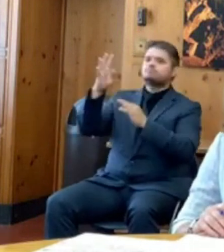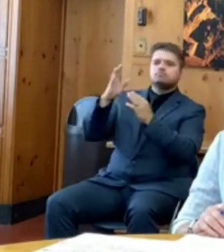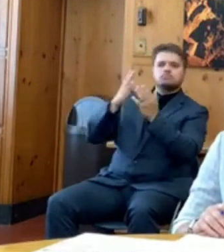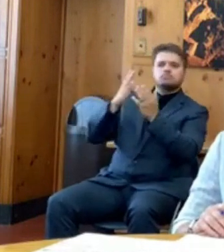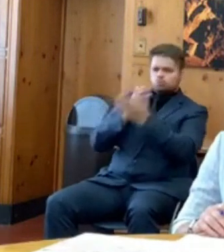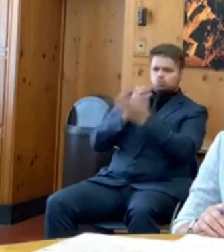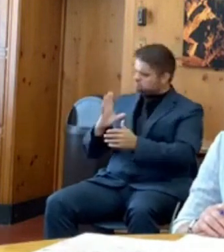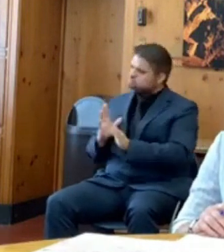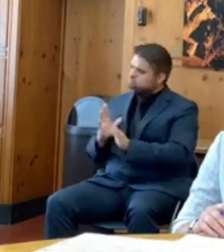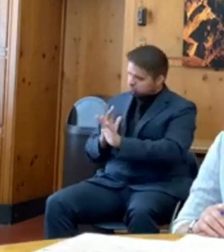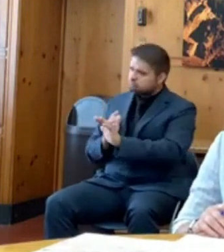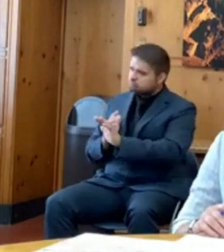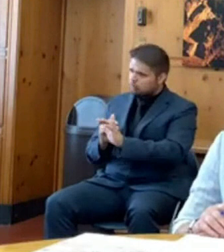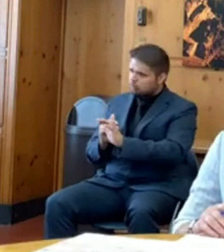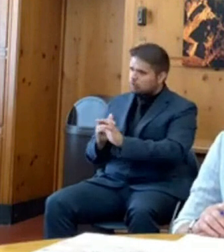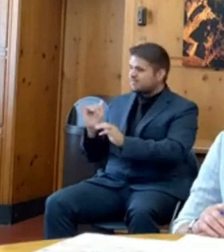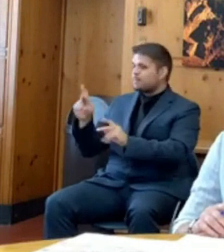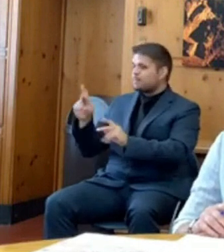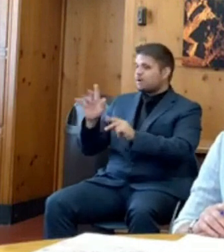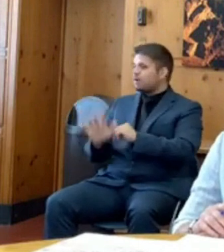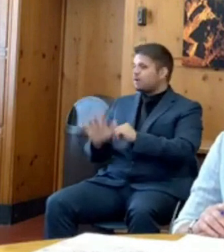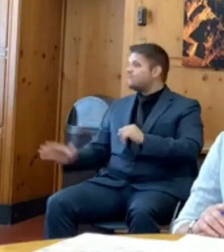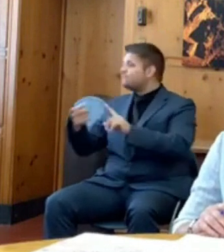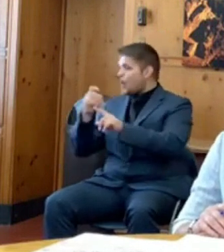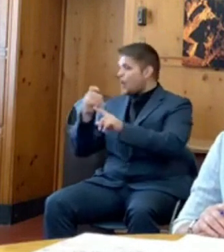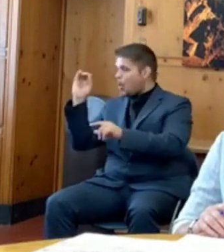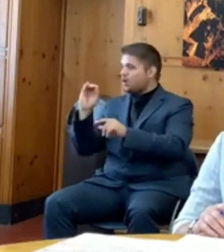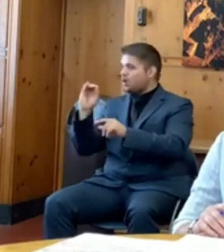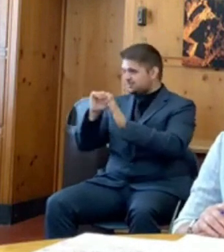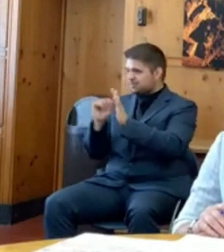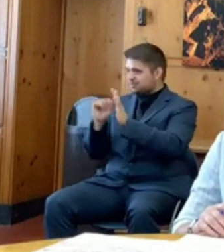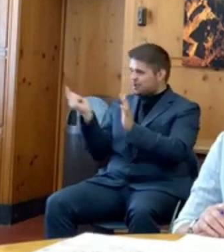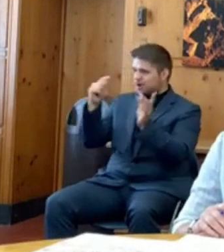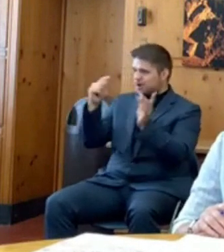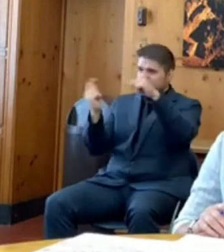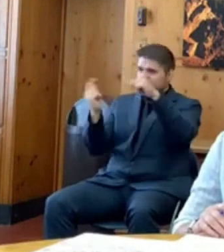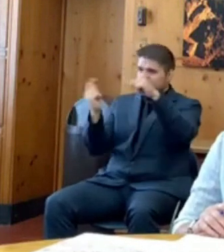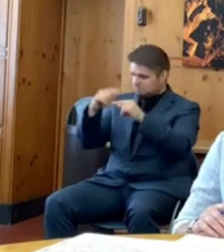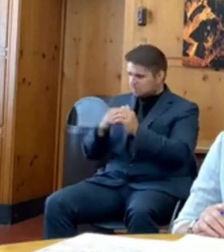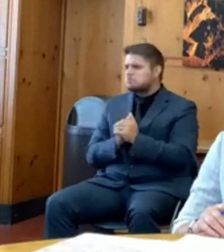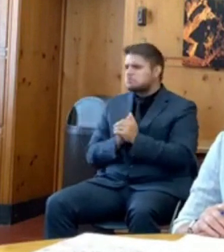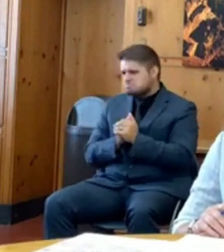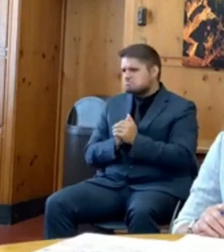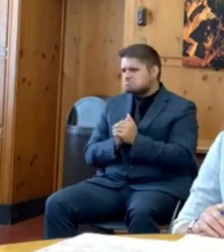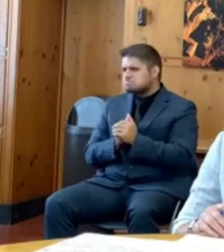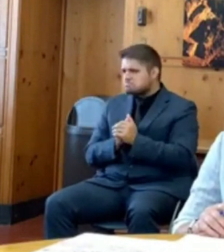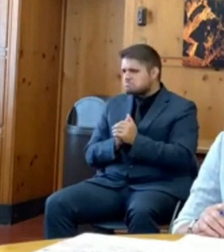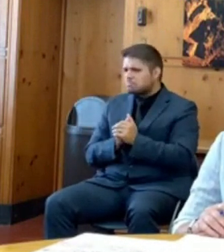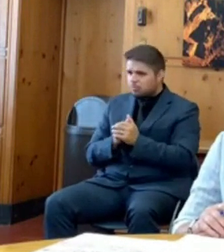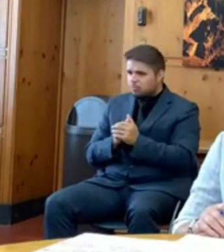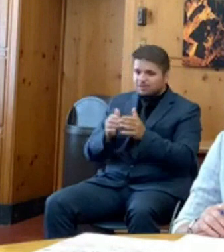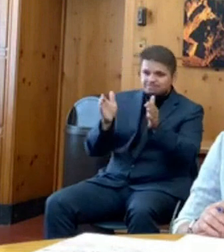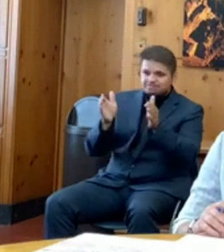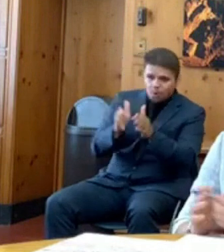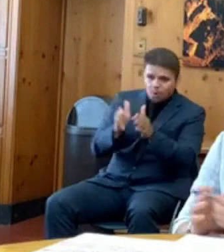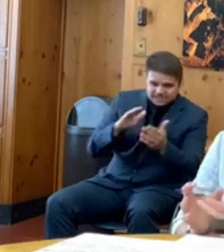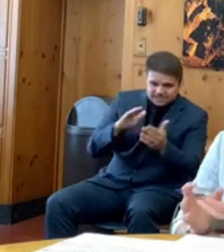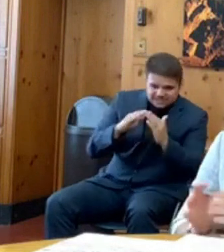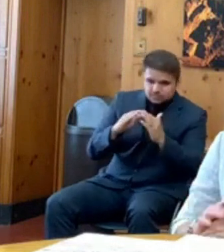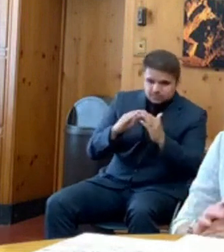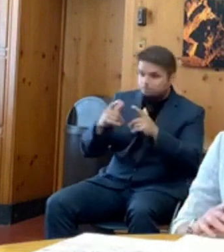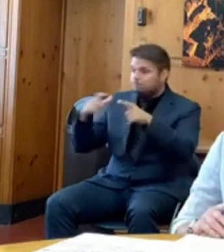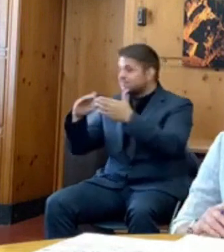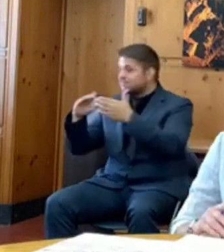from all over Oregon, and they came from communities large and small to assist in our efforts.